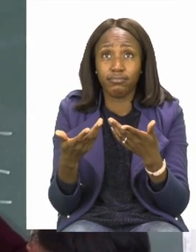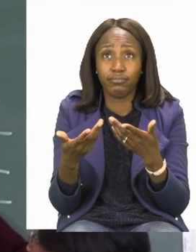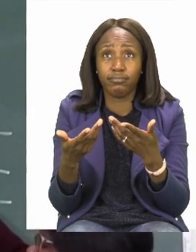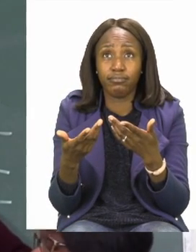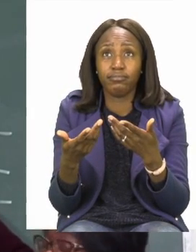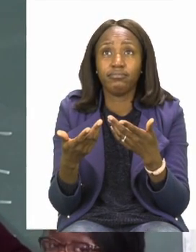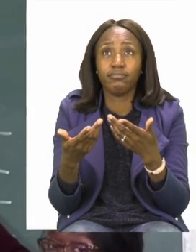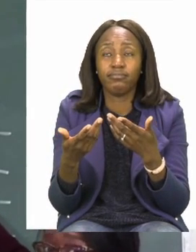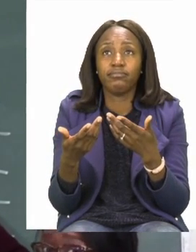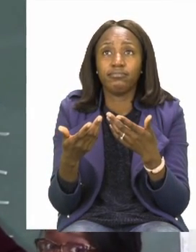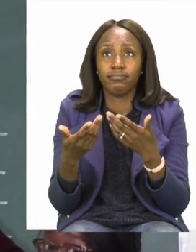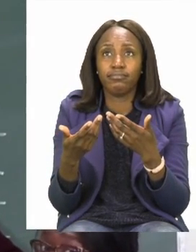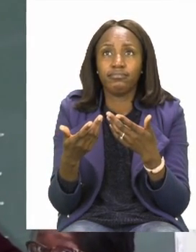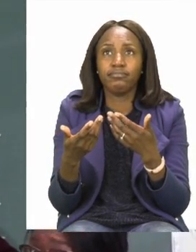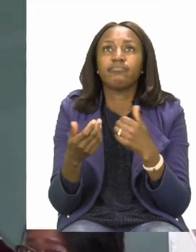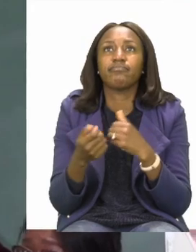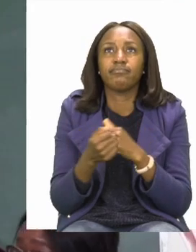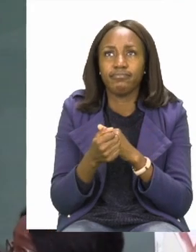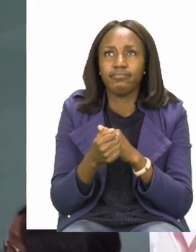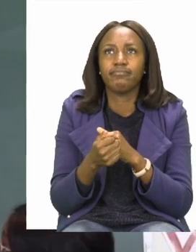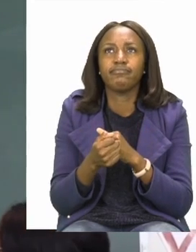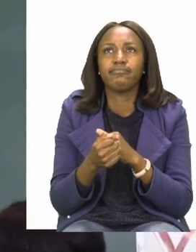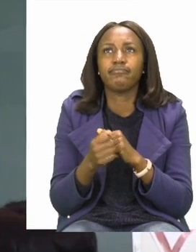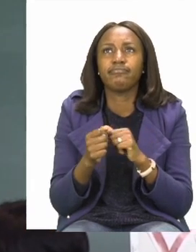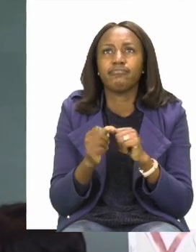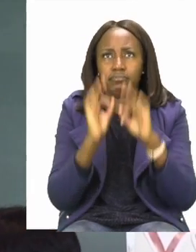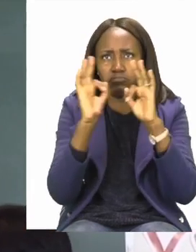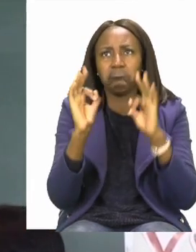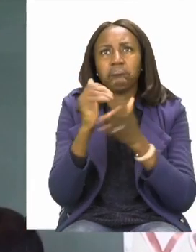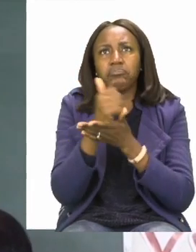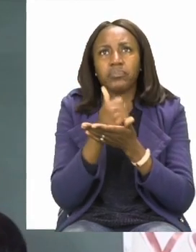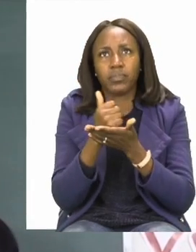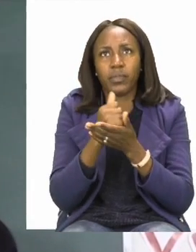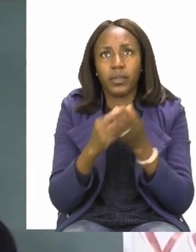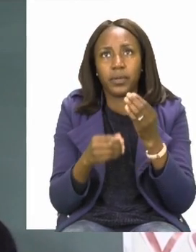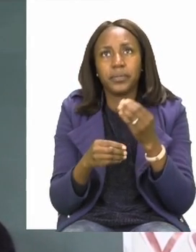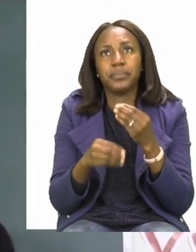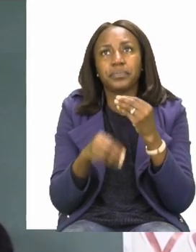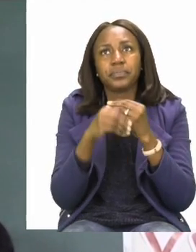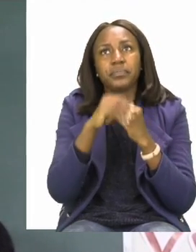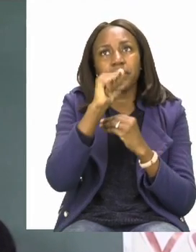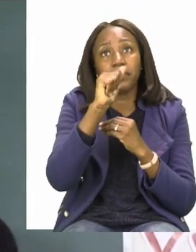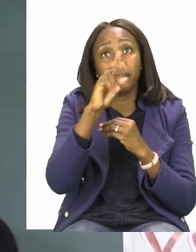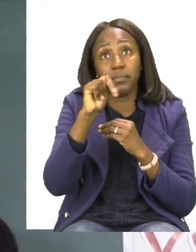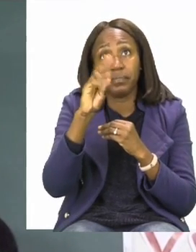you said yes, I think I agree with you. So, I'm going to try and put the word and.